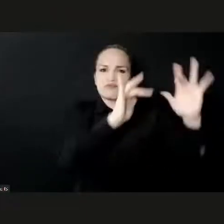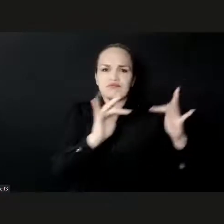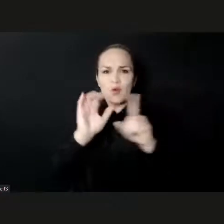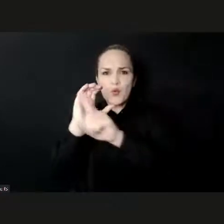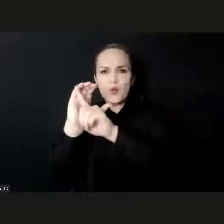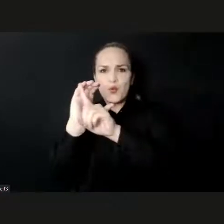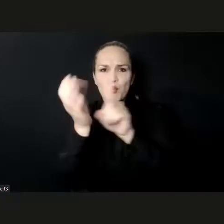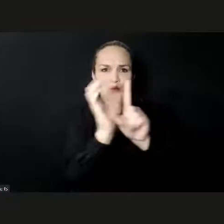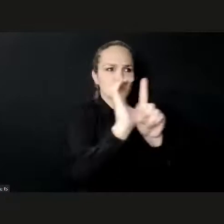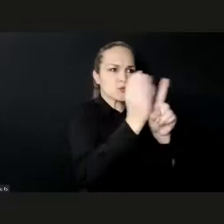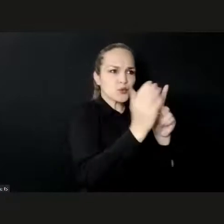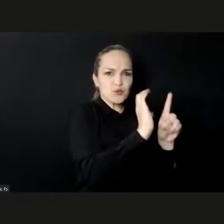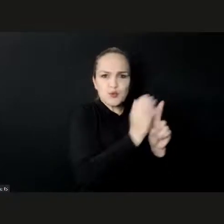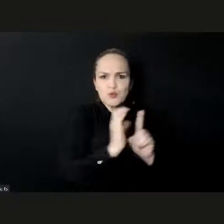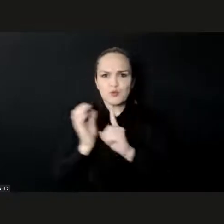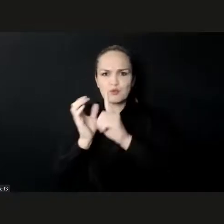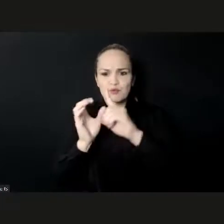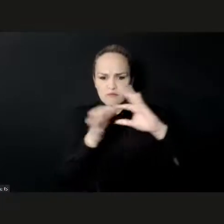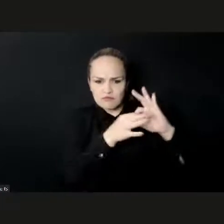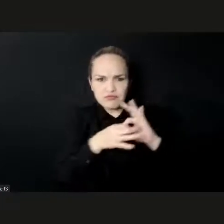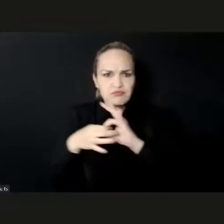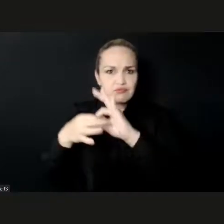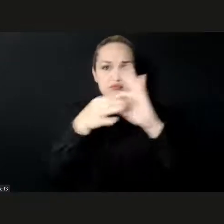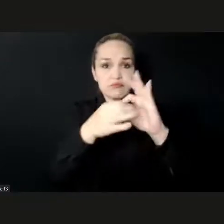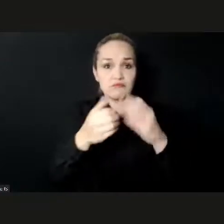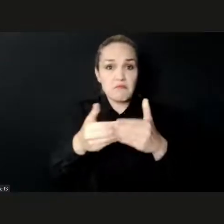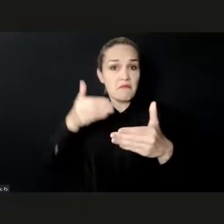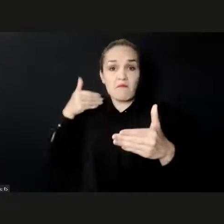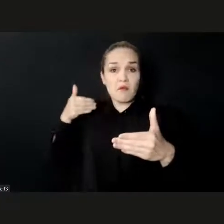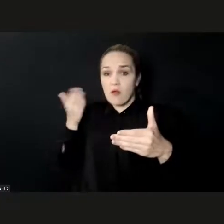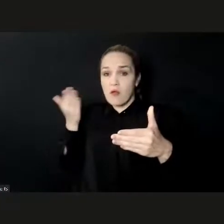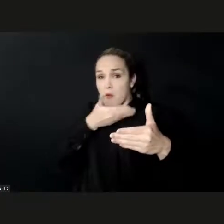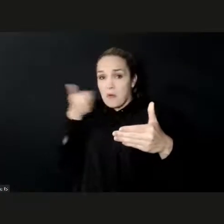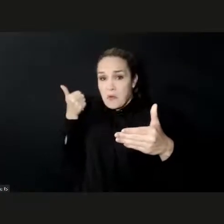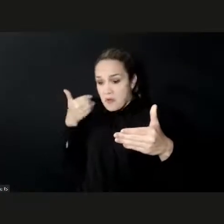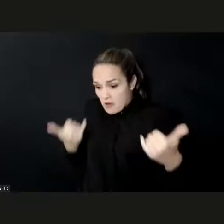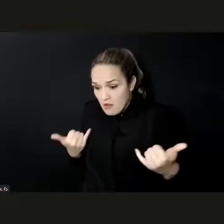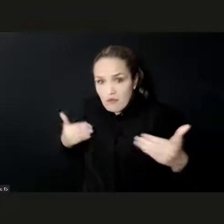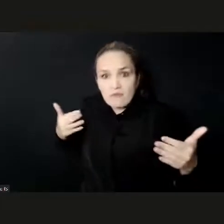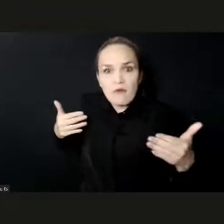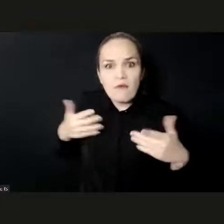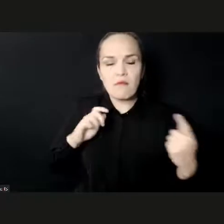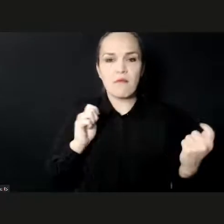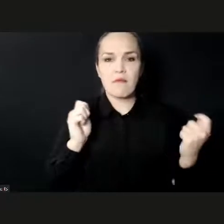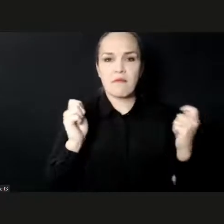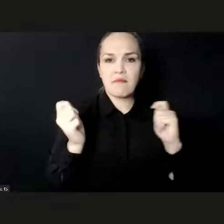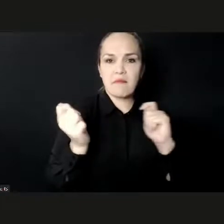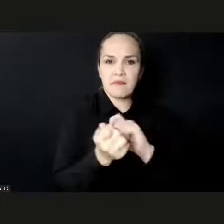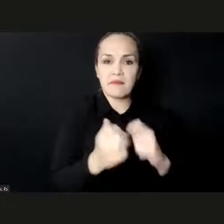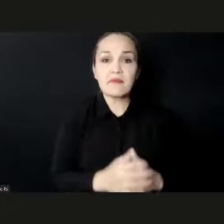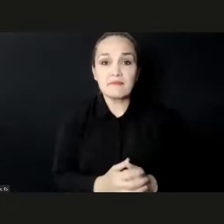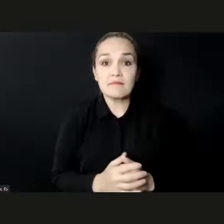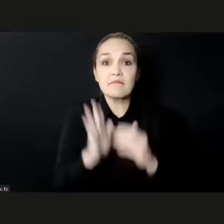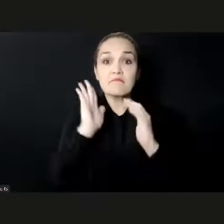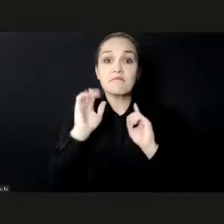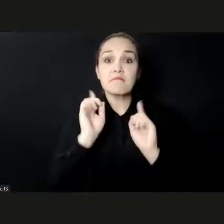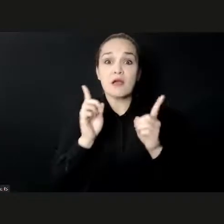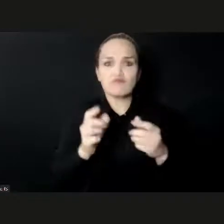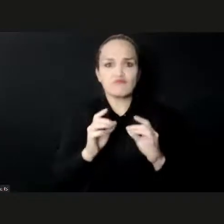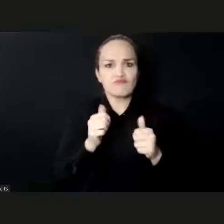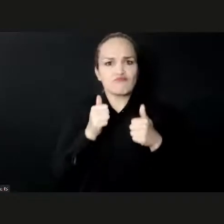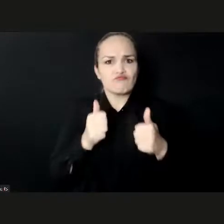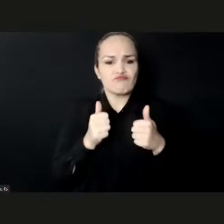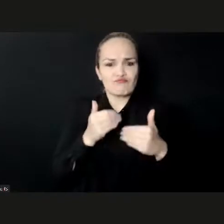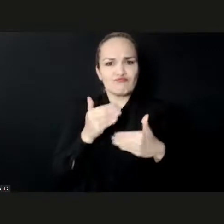ever previously possible. Nonetheless, the challenges are immense, and should not be